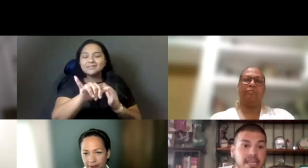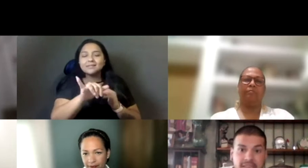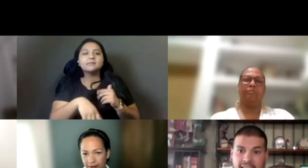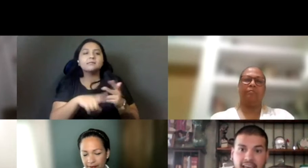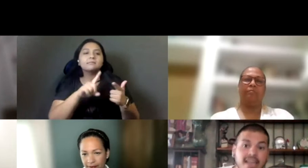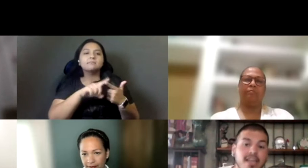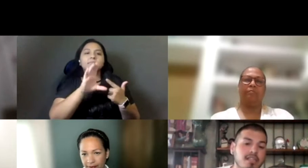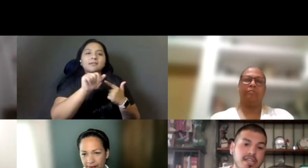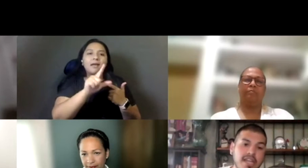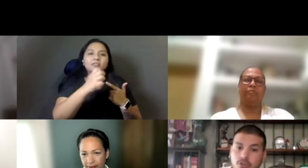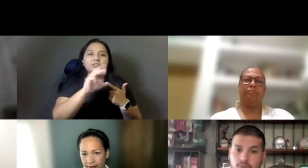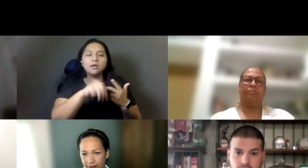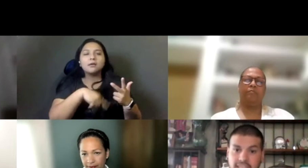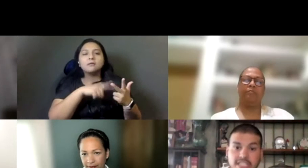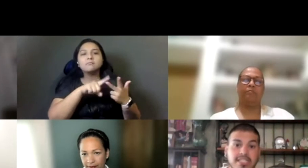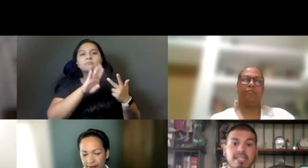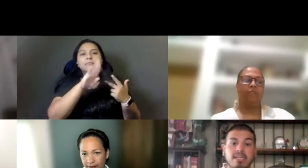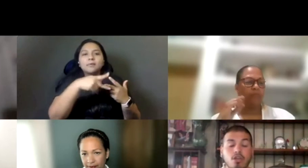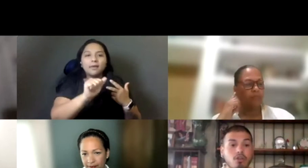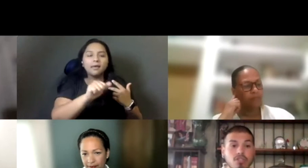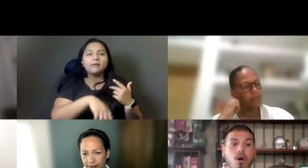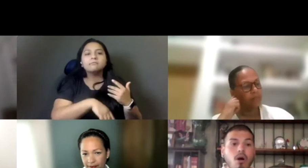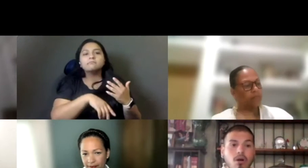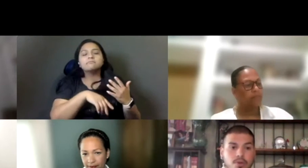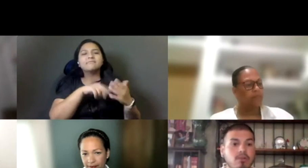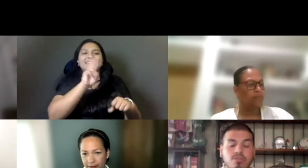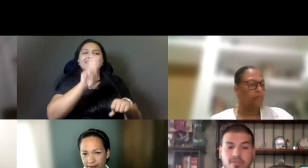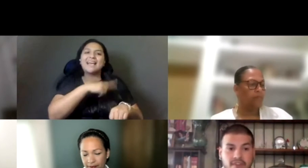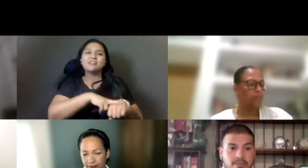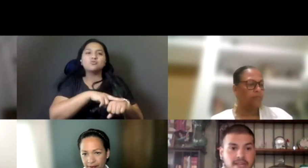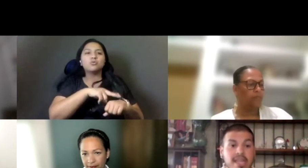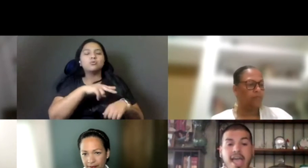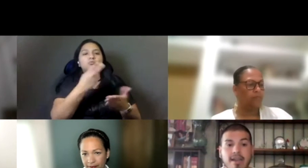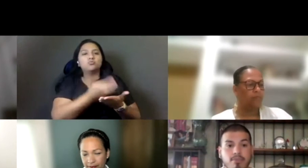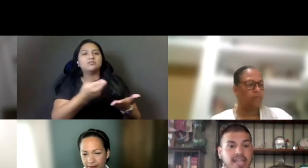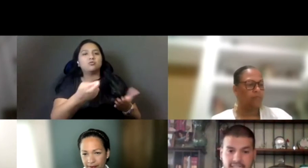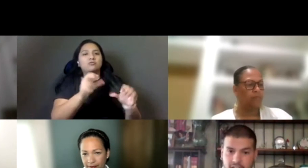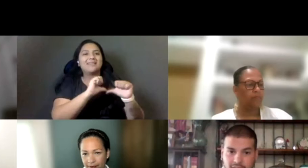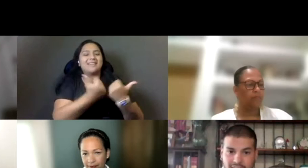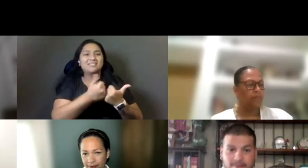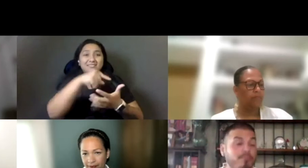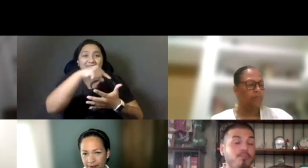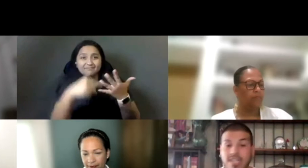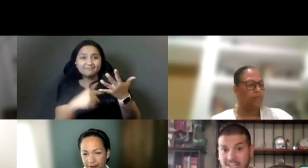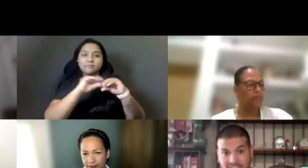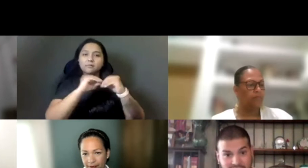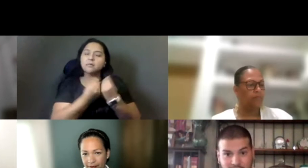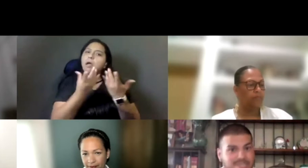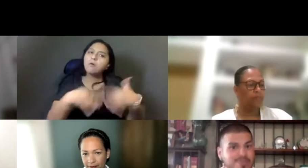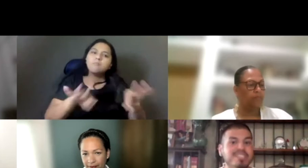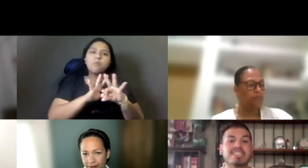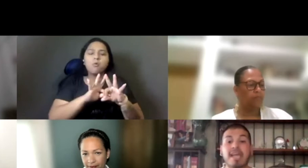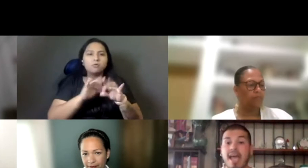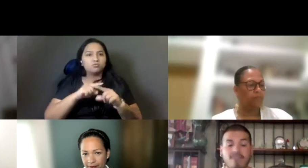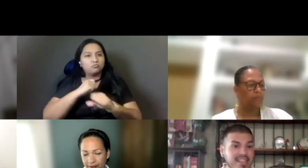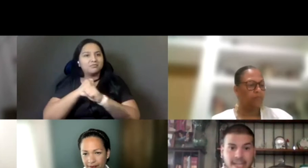uh, EPA, the natural resource agency. Those are all critical to the environment and protecting our environment, protect, conserving our